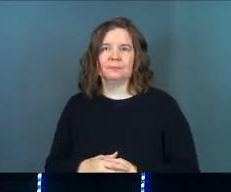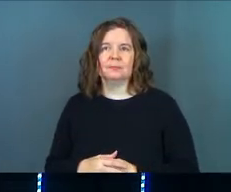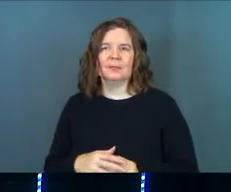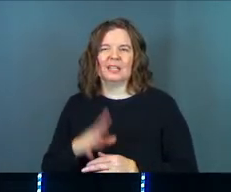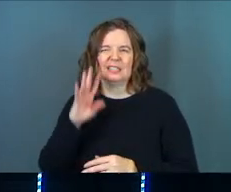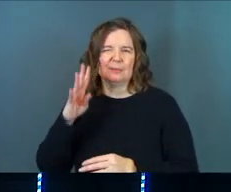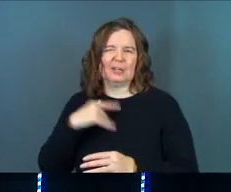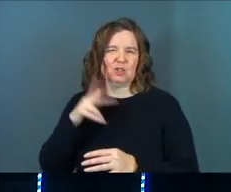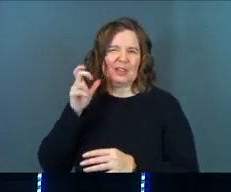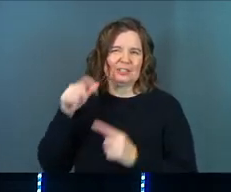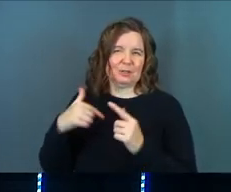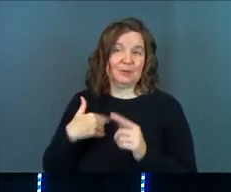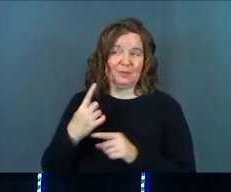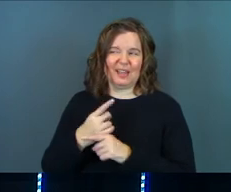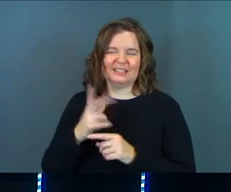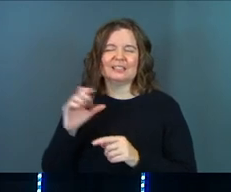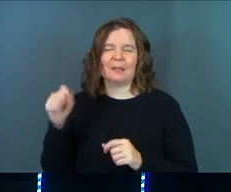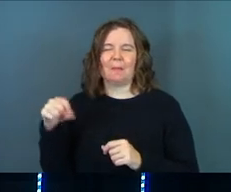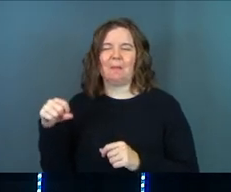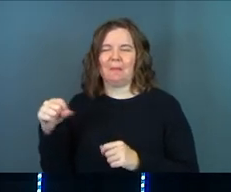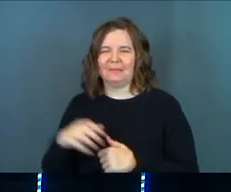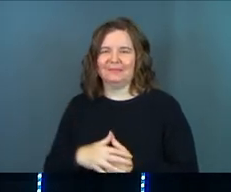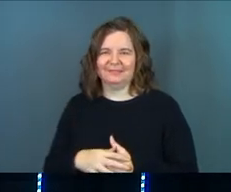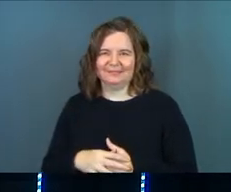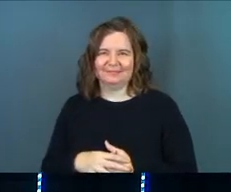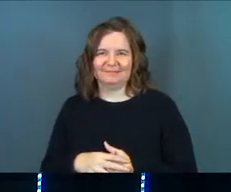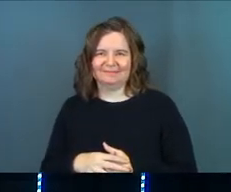Just pretend that you're listening to me, right? Just keep nodding.